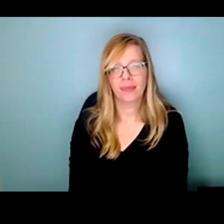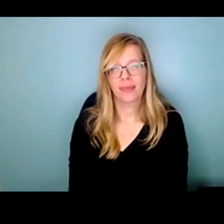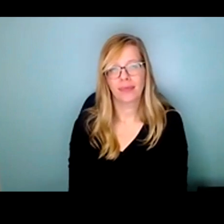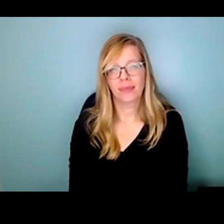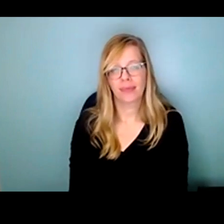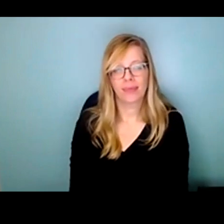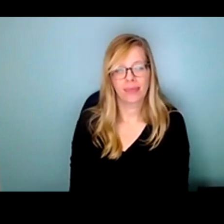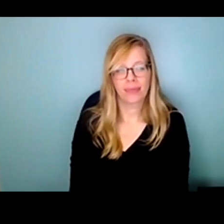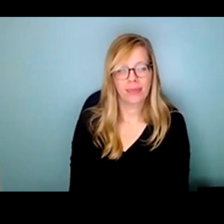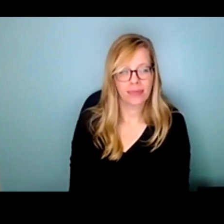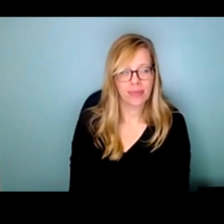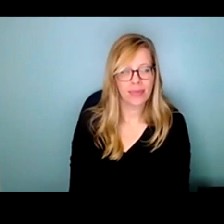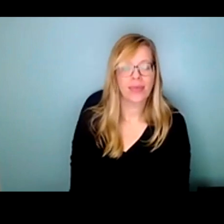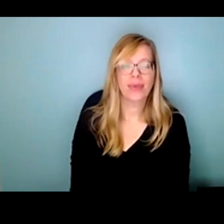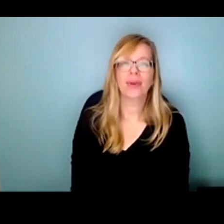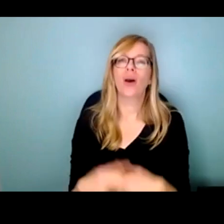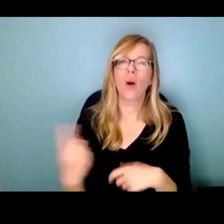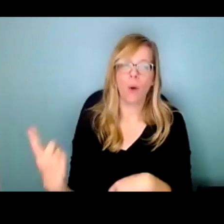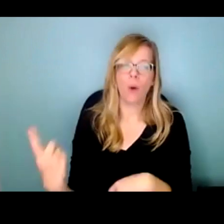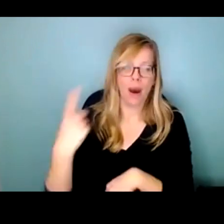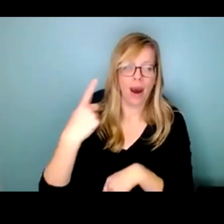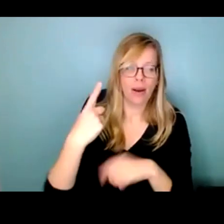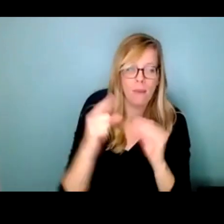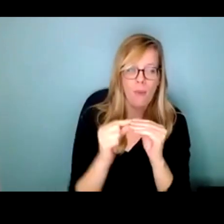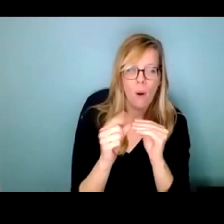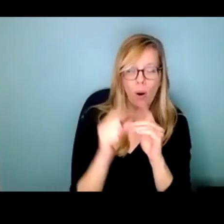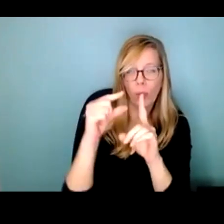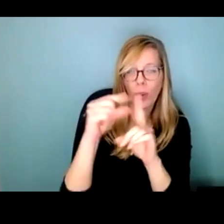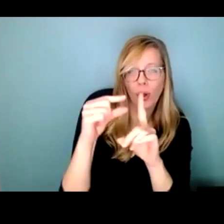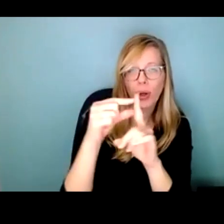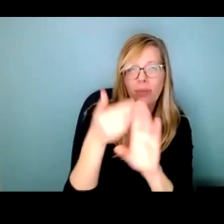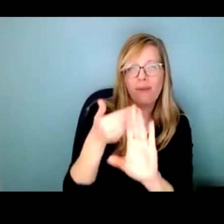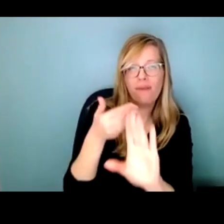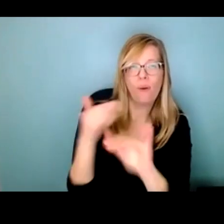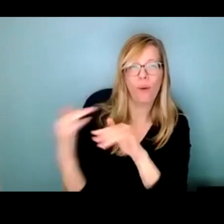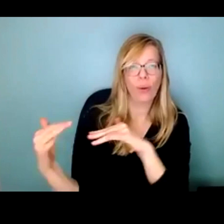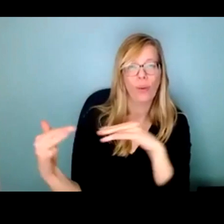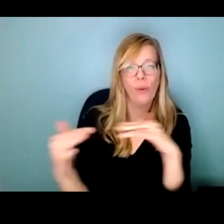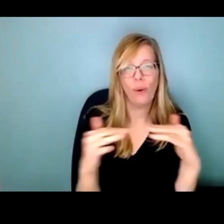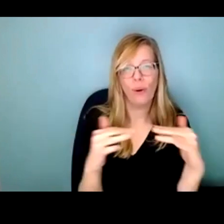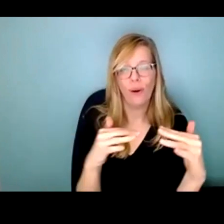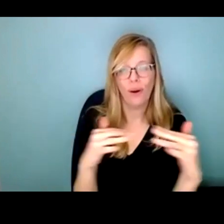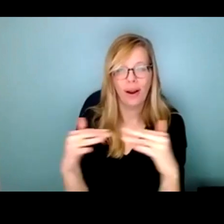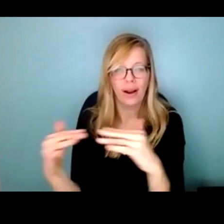One more word before the war